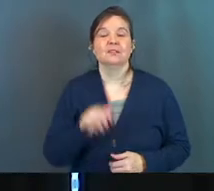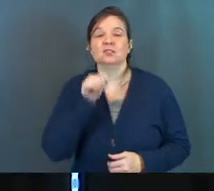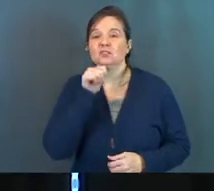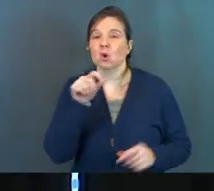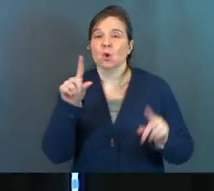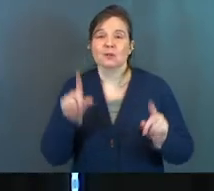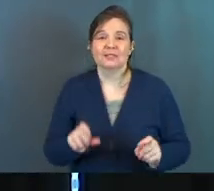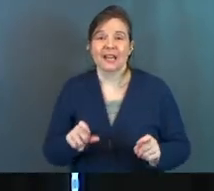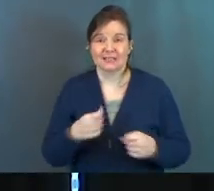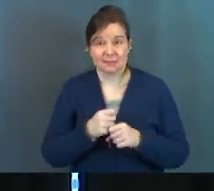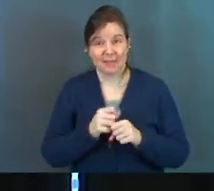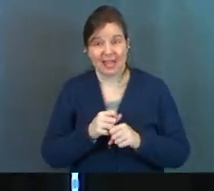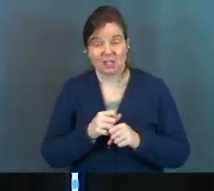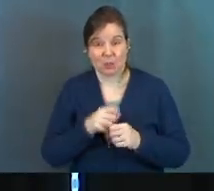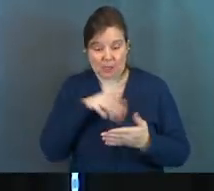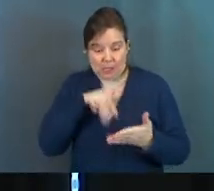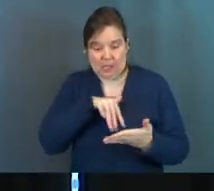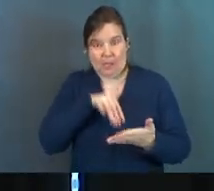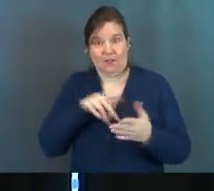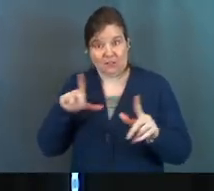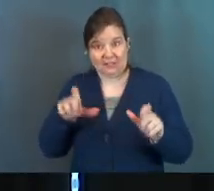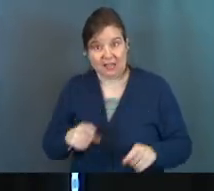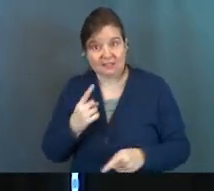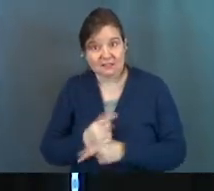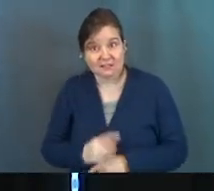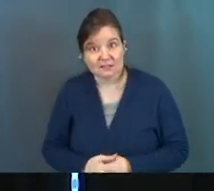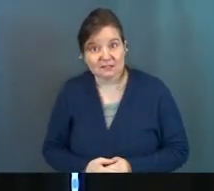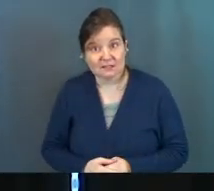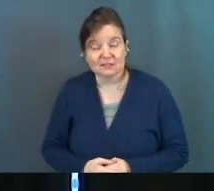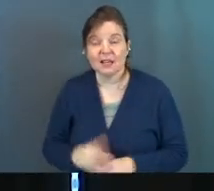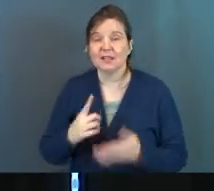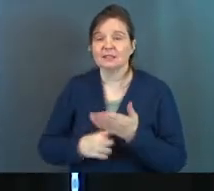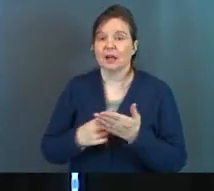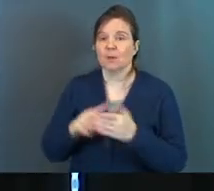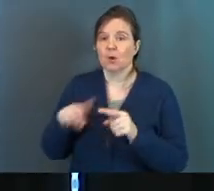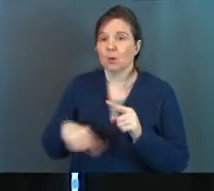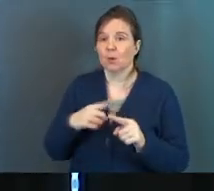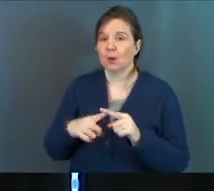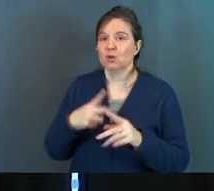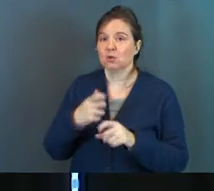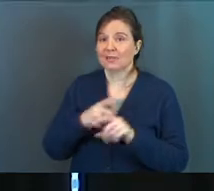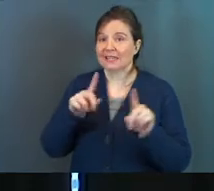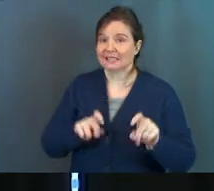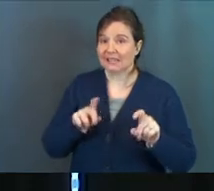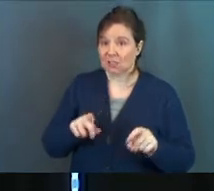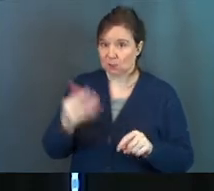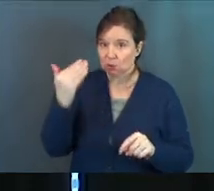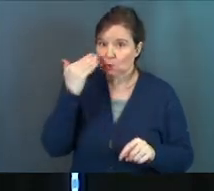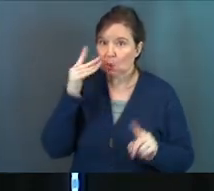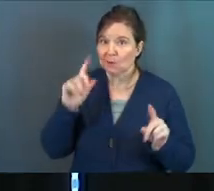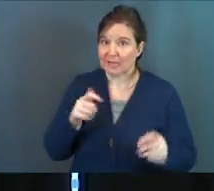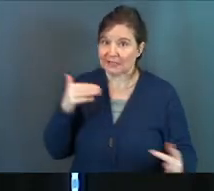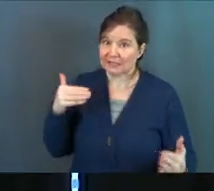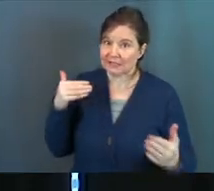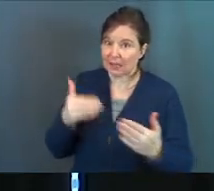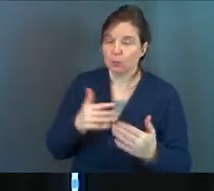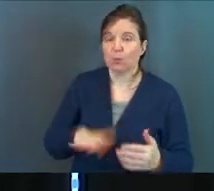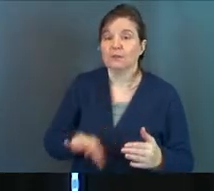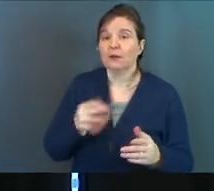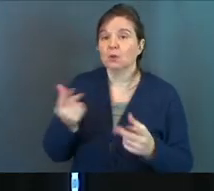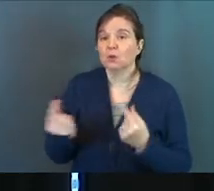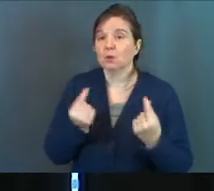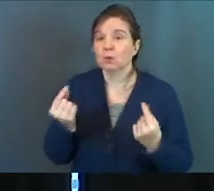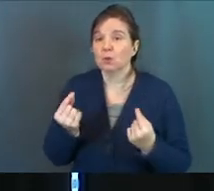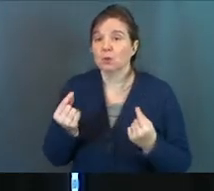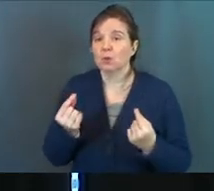Don't tests make you cram for the test? And sometimes when you get tested and you know a test is coming, what you find